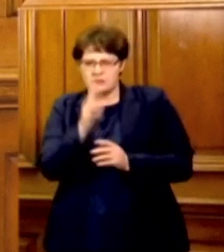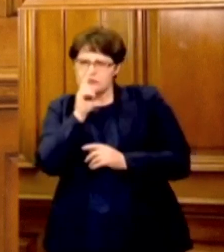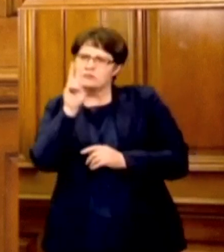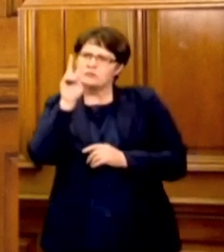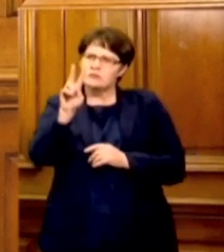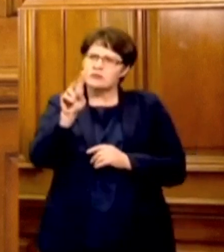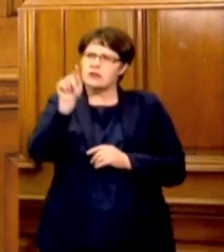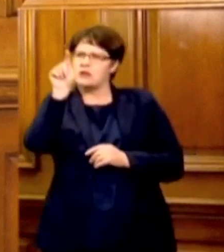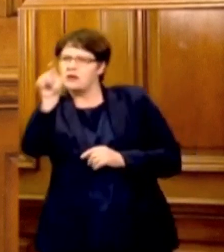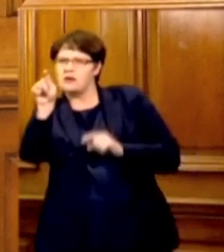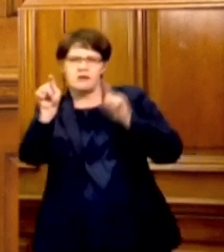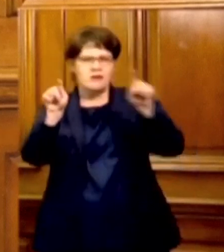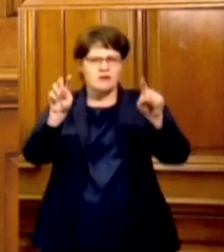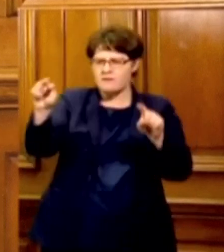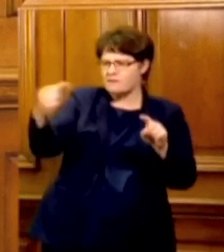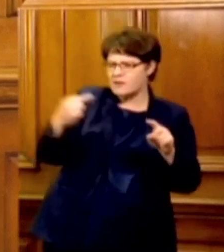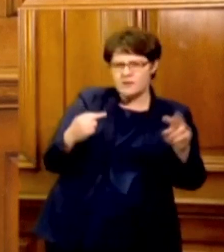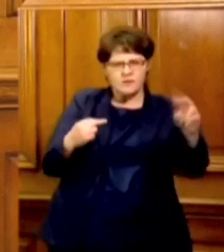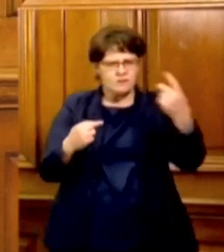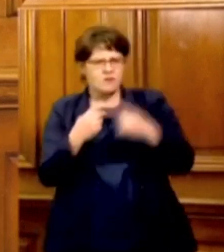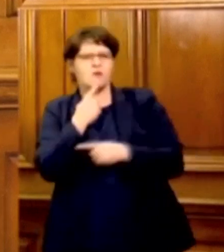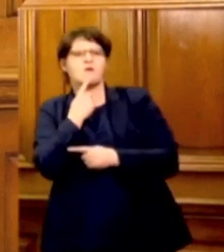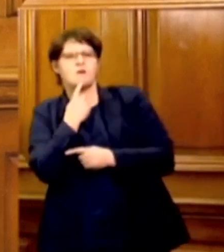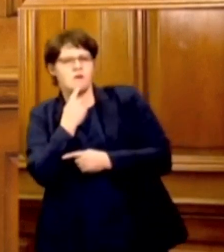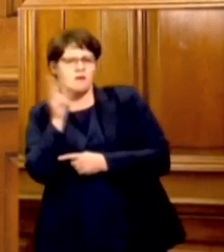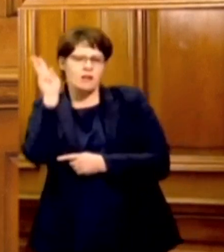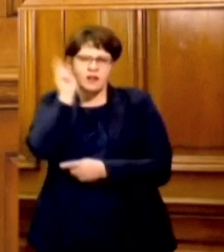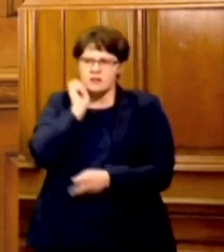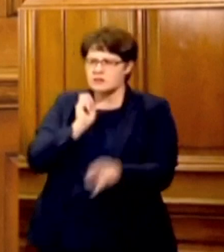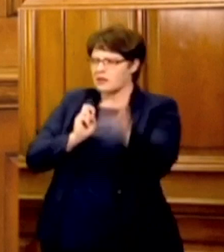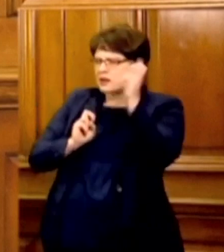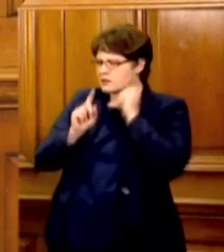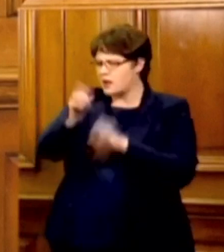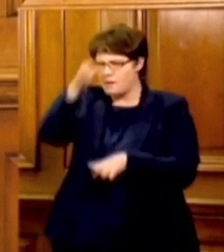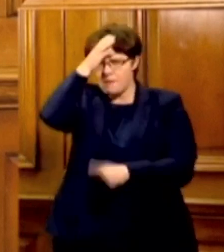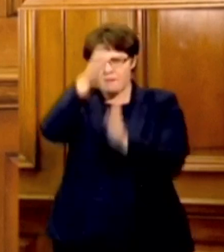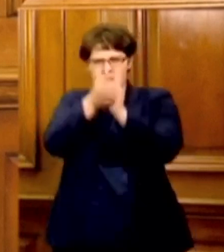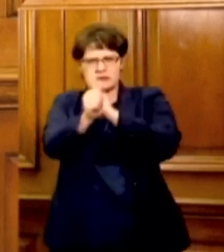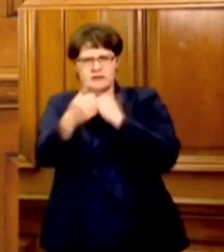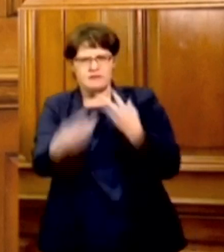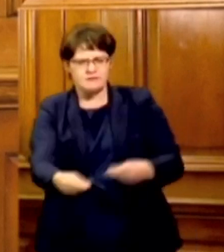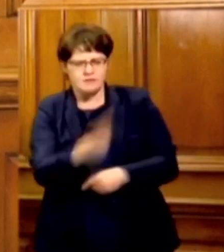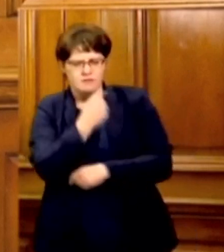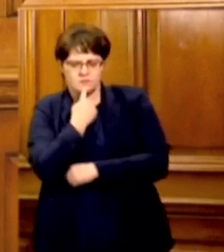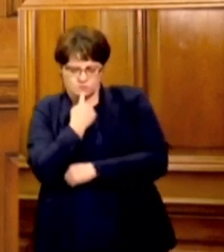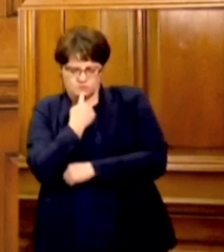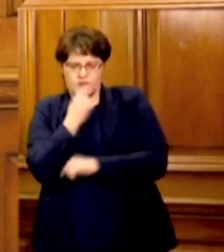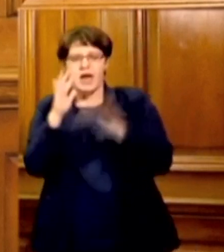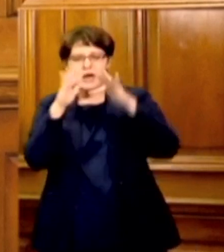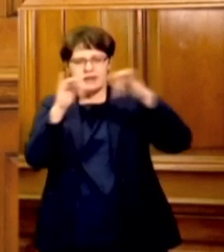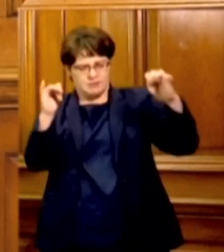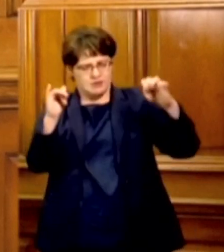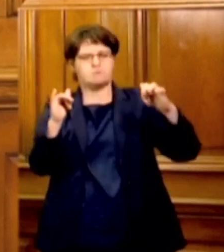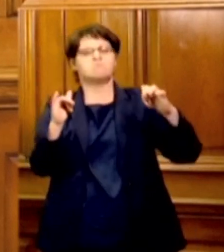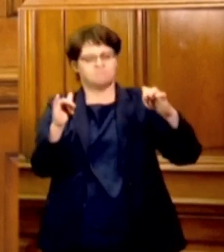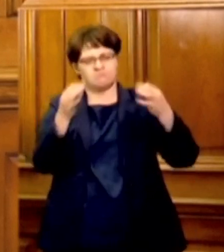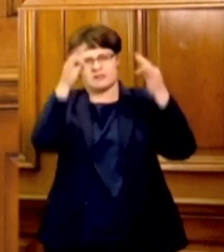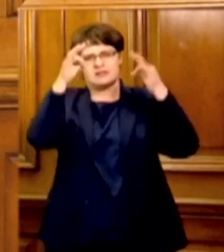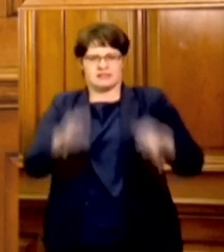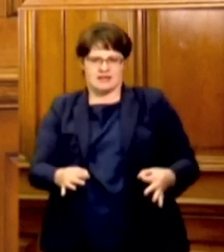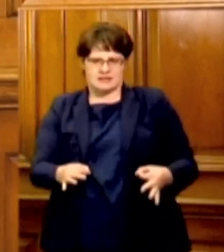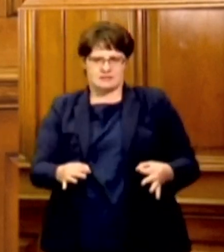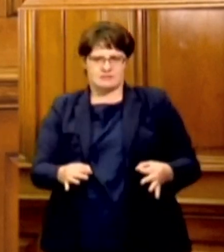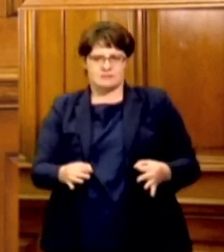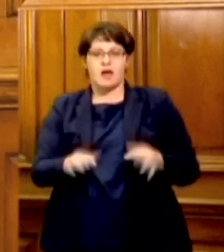of the various stakeholders and expert bodies, Cabinet has decided today that